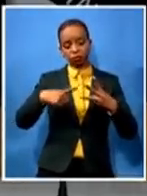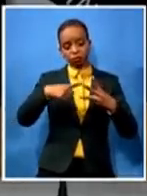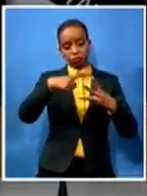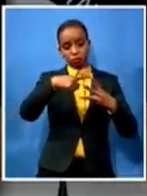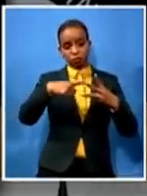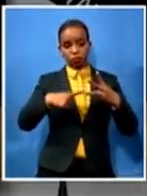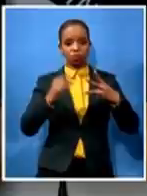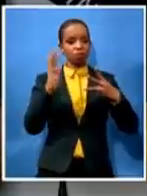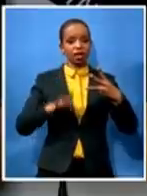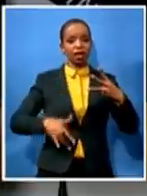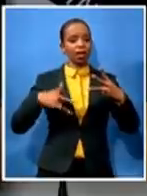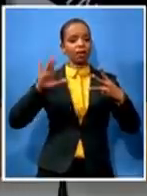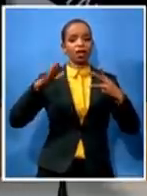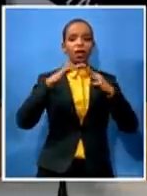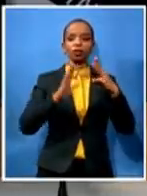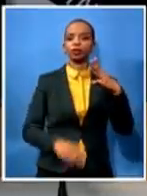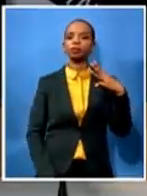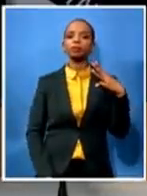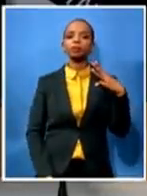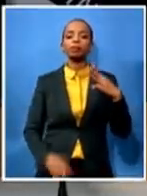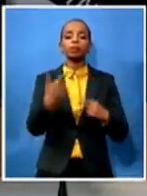i have to invest on my security